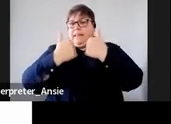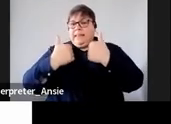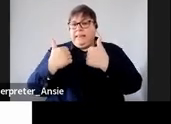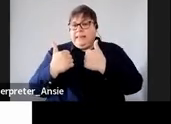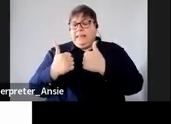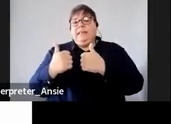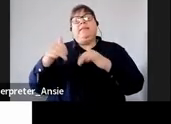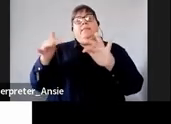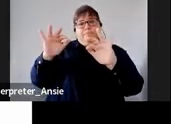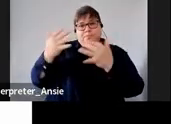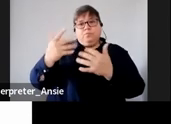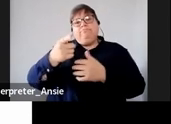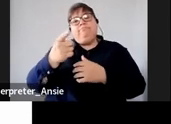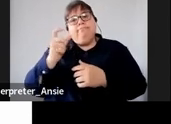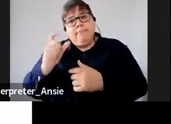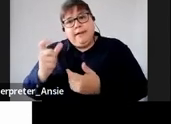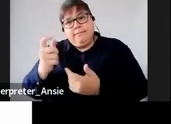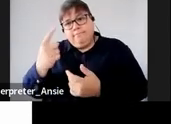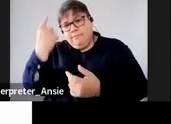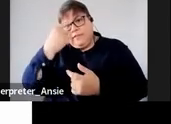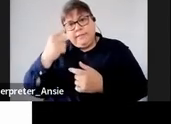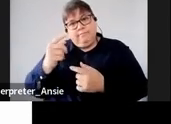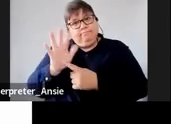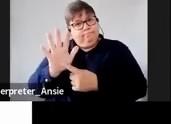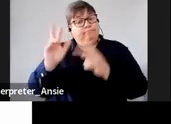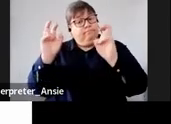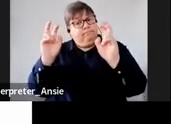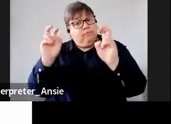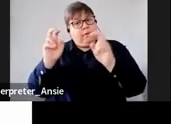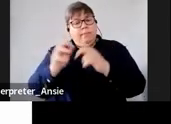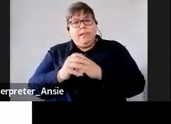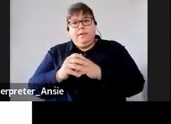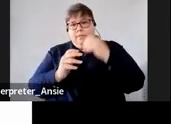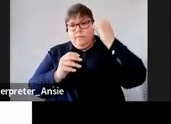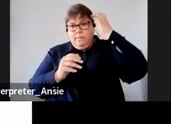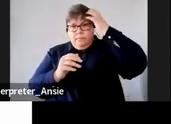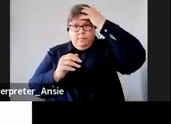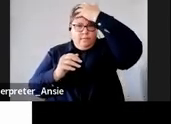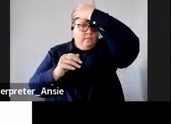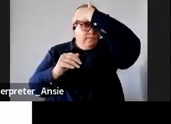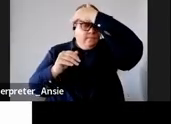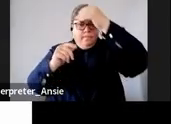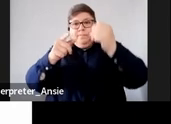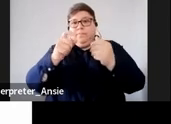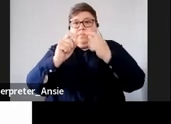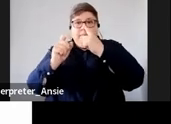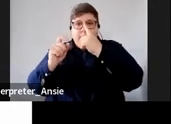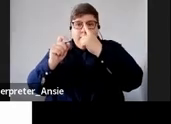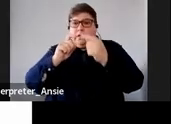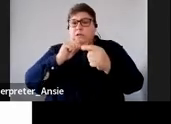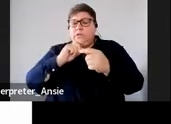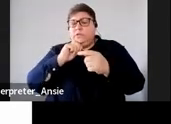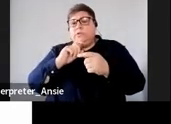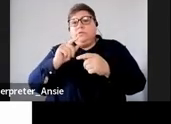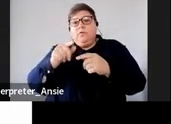financial constraints let me give a practical example let's say you you used to run a successful business